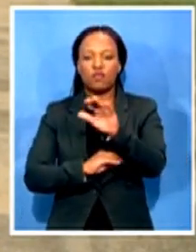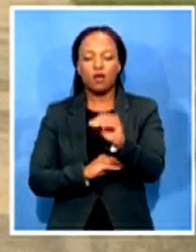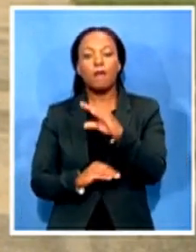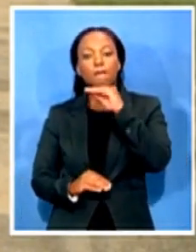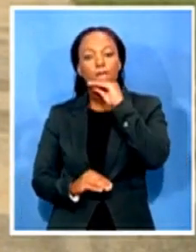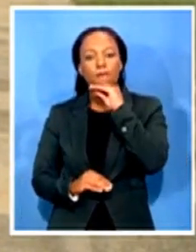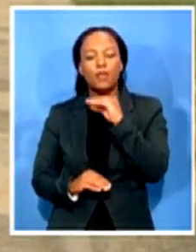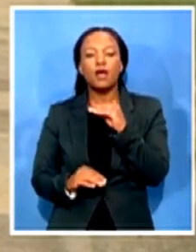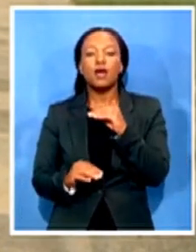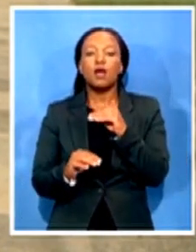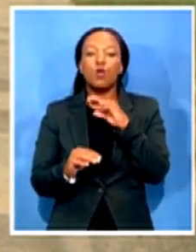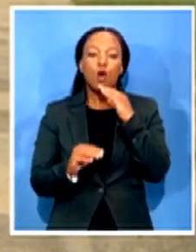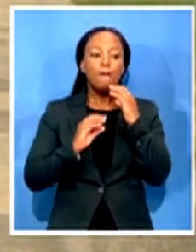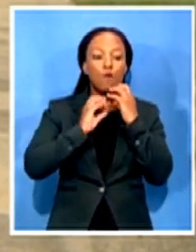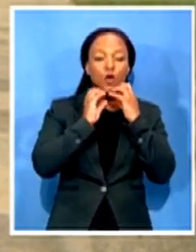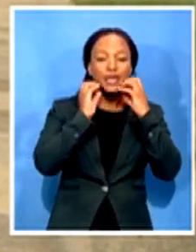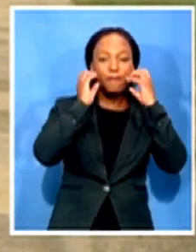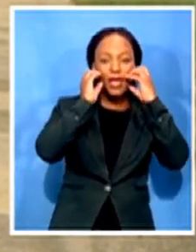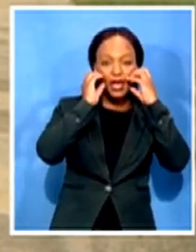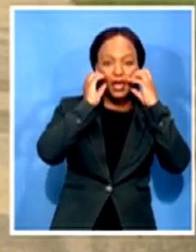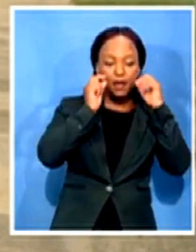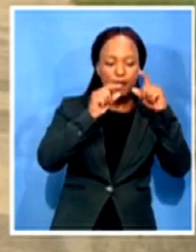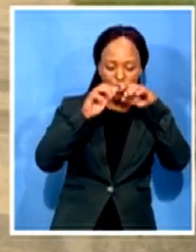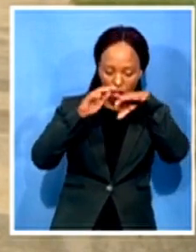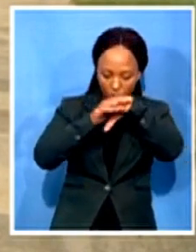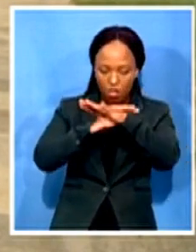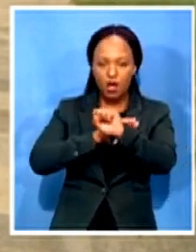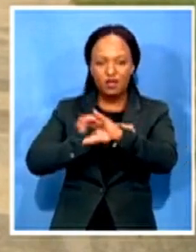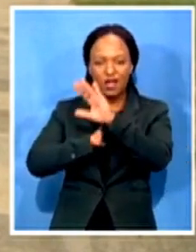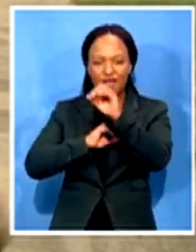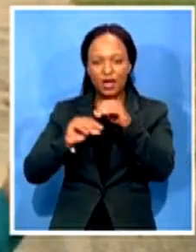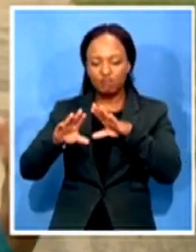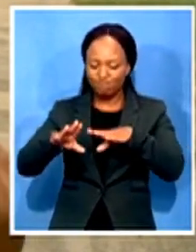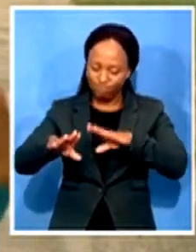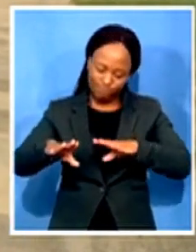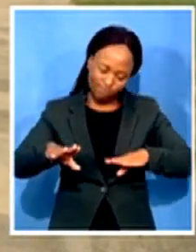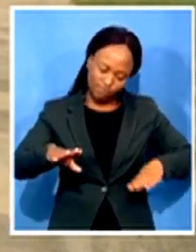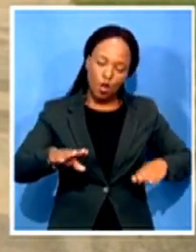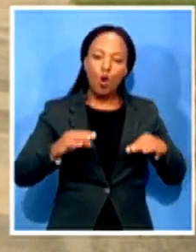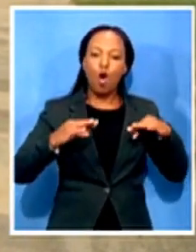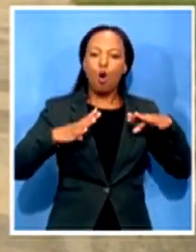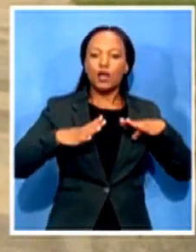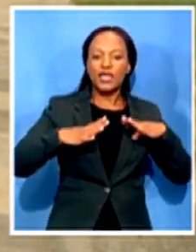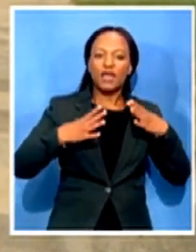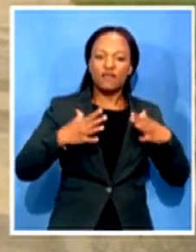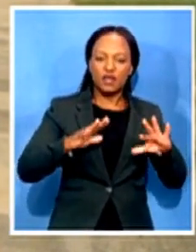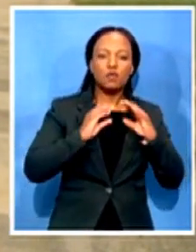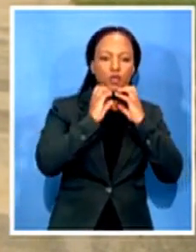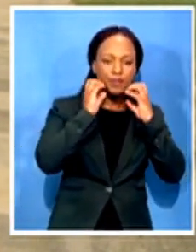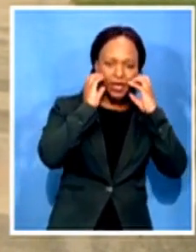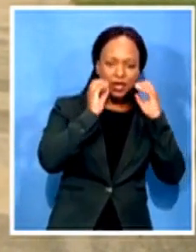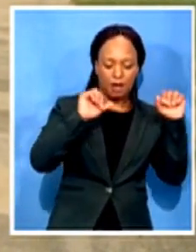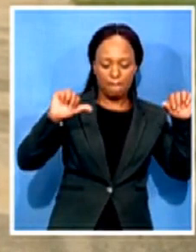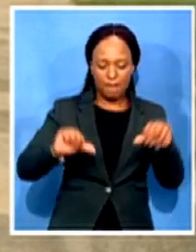coming back to work people coming back from holidays to be processed into the country as opposed to people coming from South Africa to